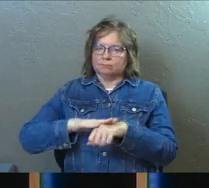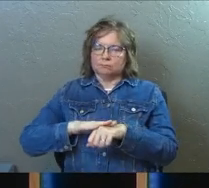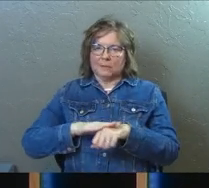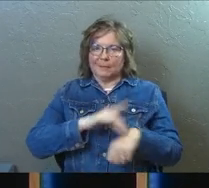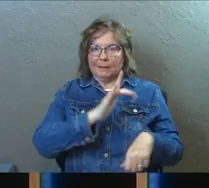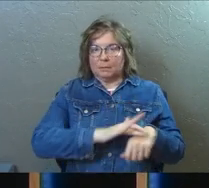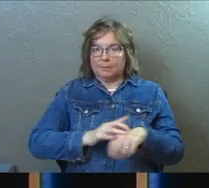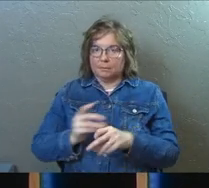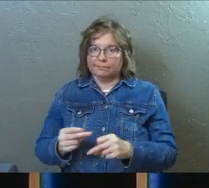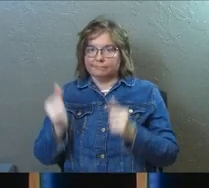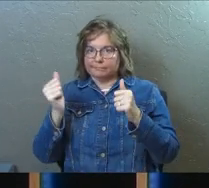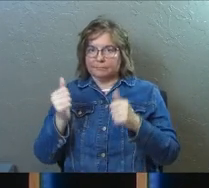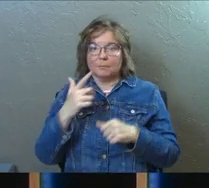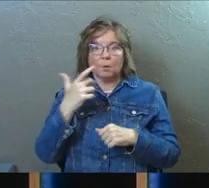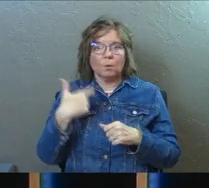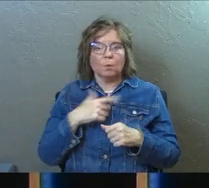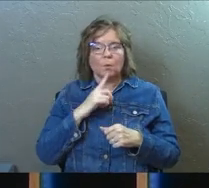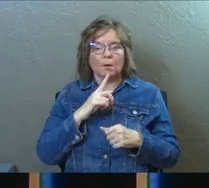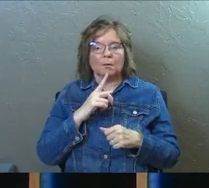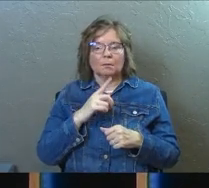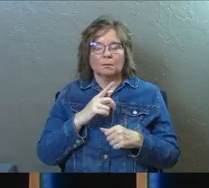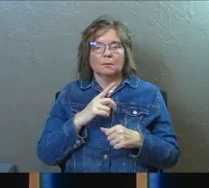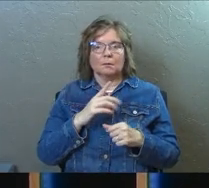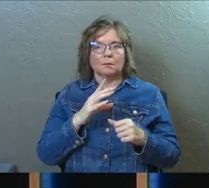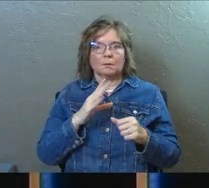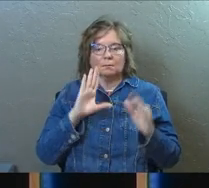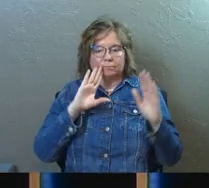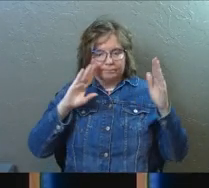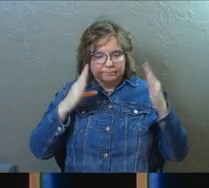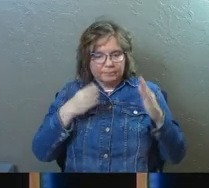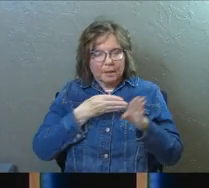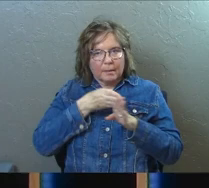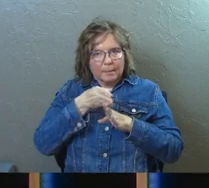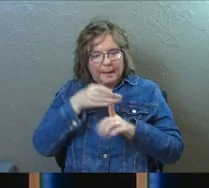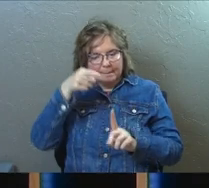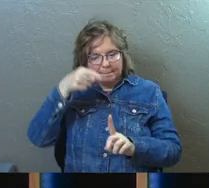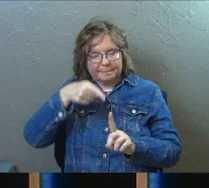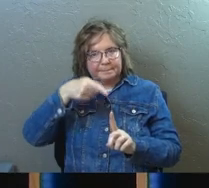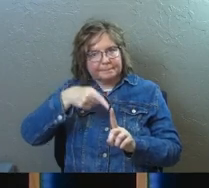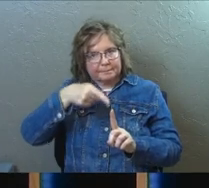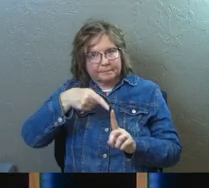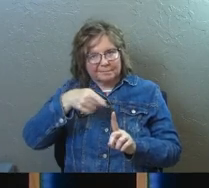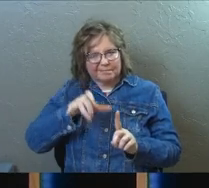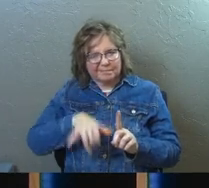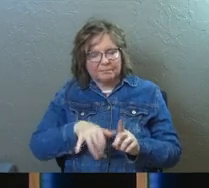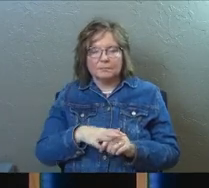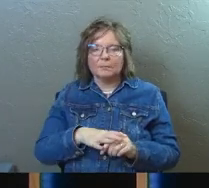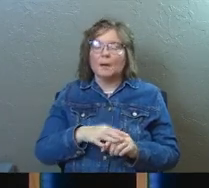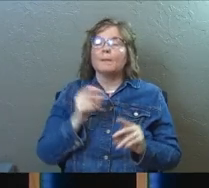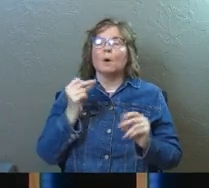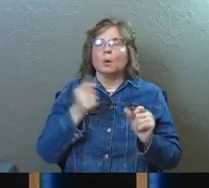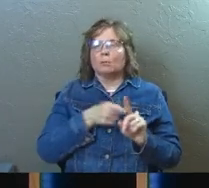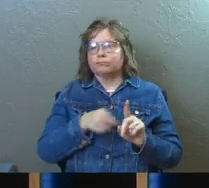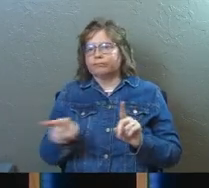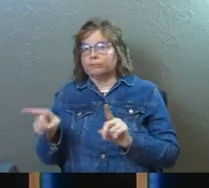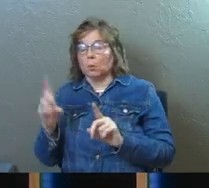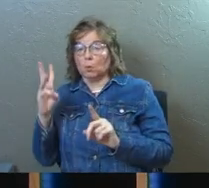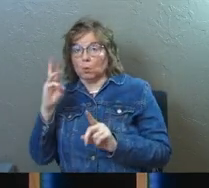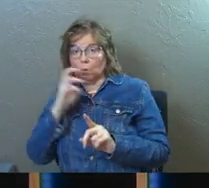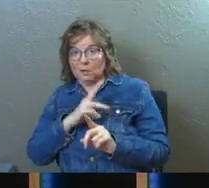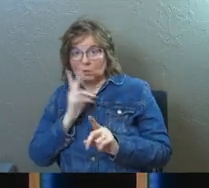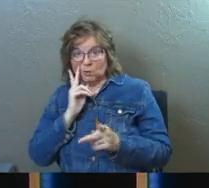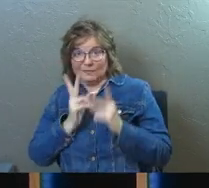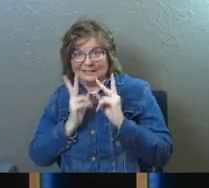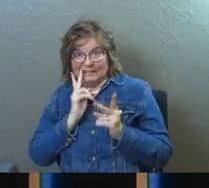I'm just going to blow past, um, because I want to get you, get you the core of this thing. Um, but just quickly about the weirdness